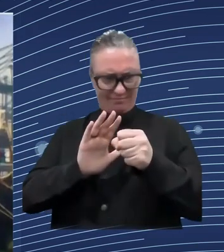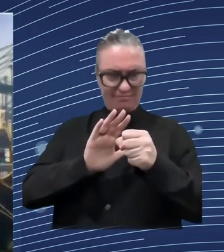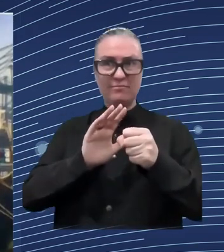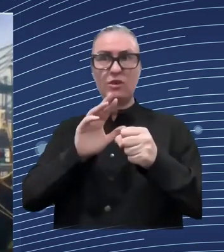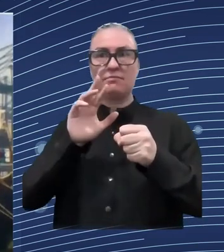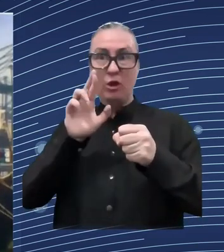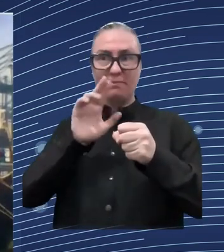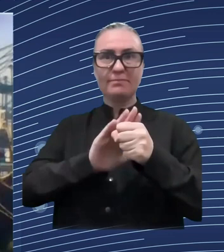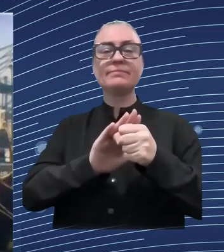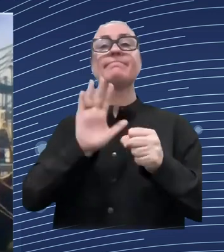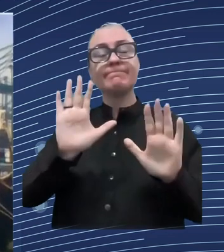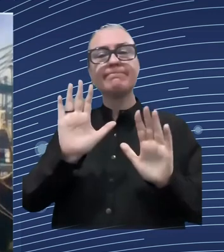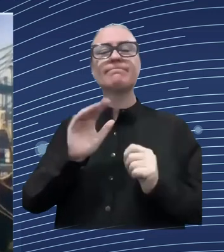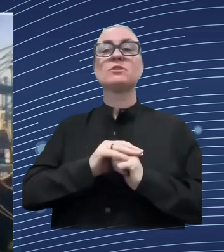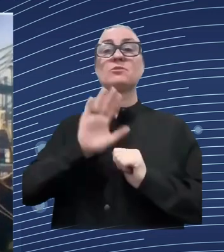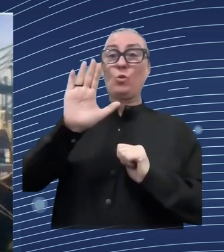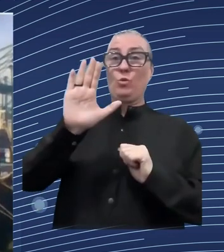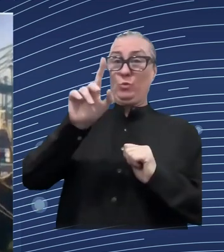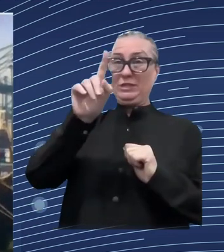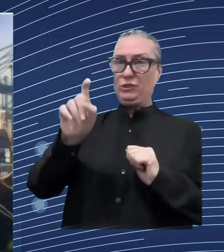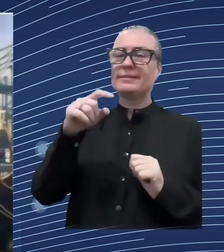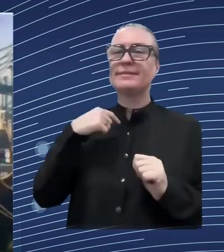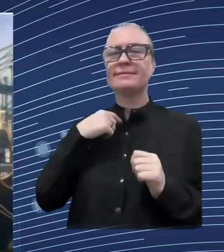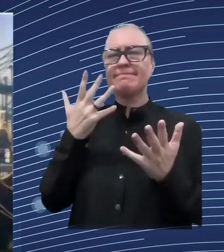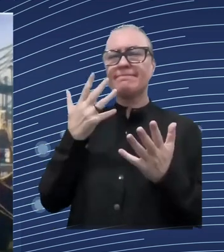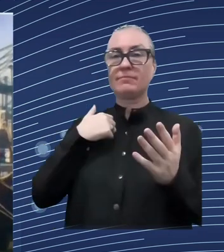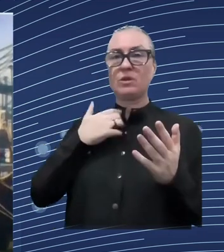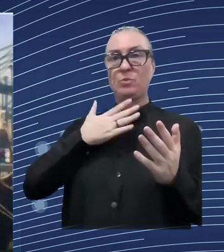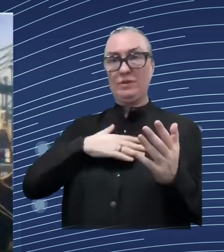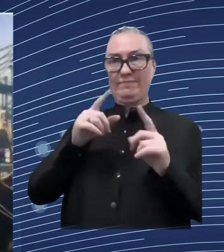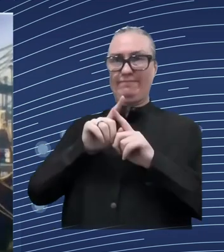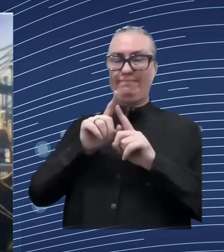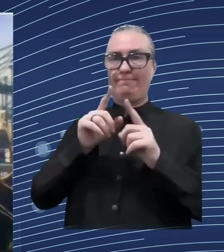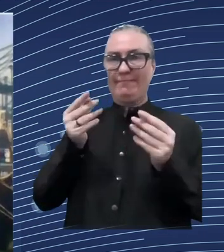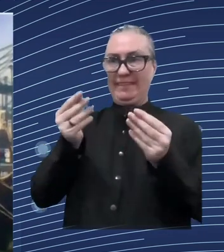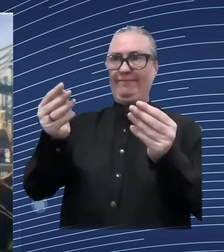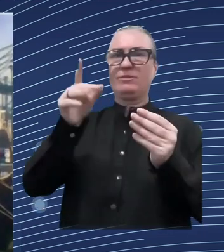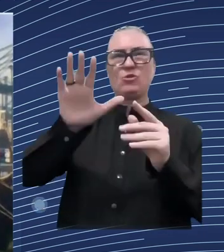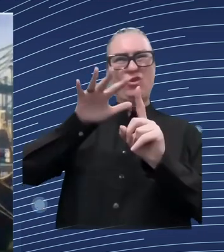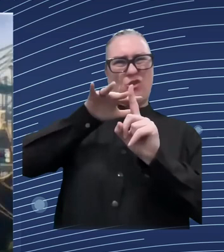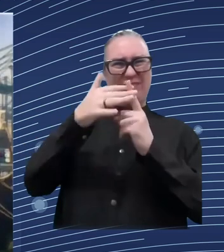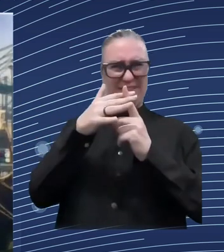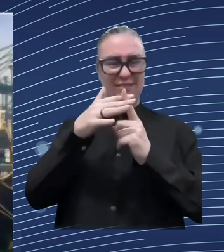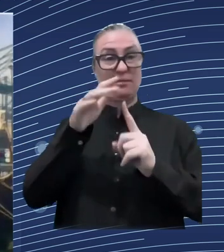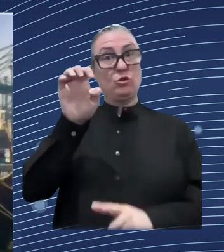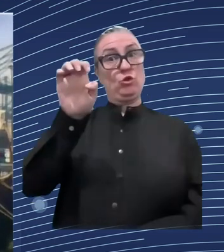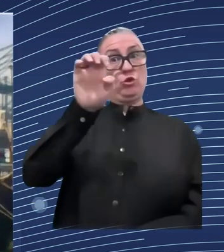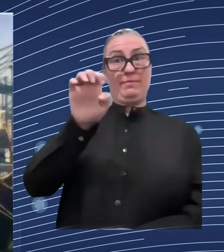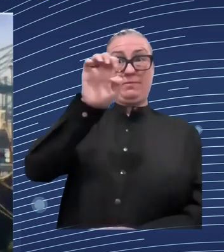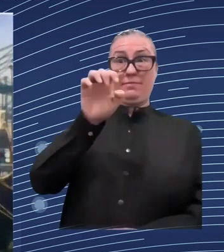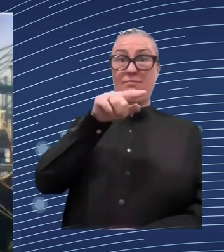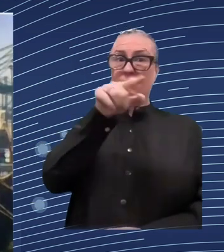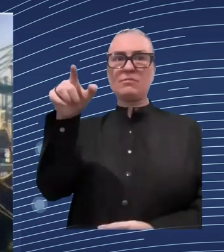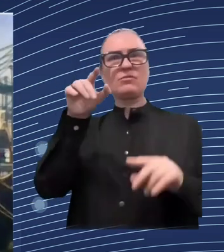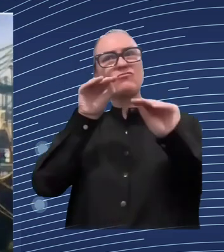in a way my judgment and my evaluation comes from uh etf works uh in as a new agency on the human